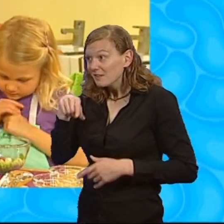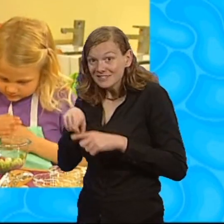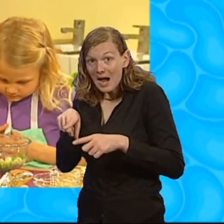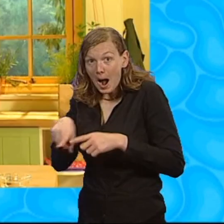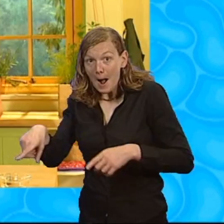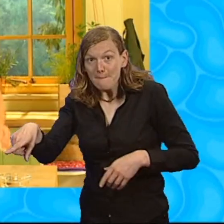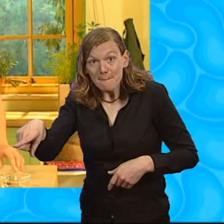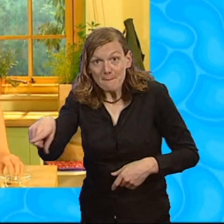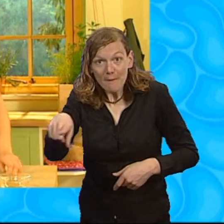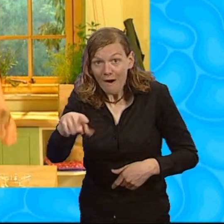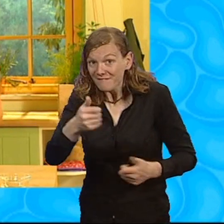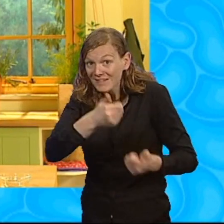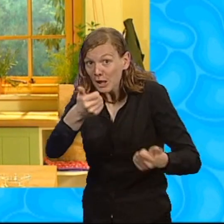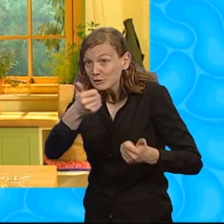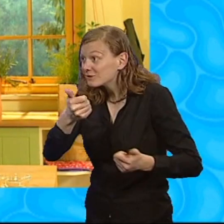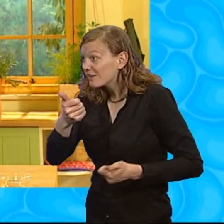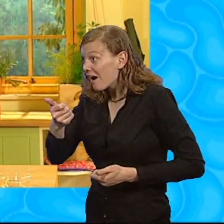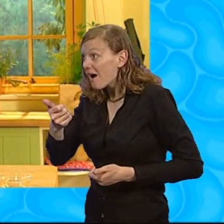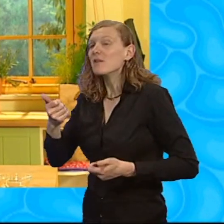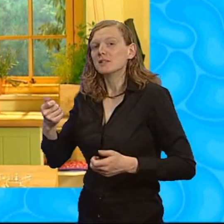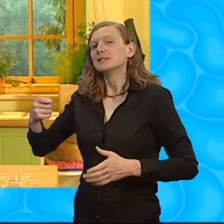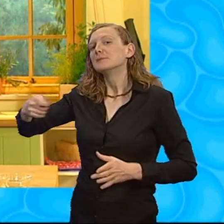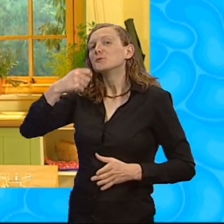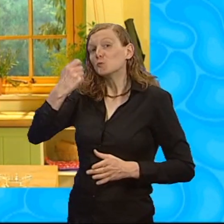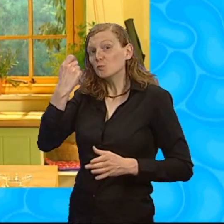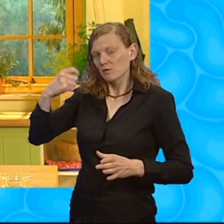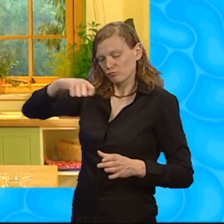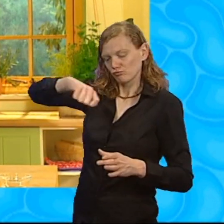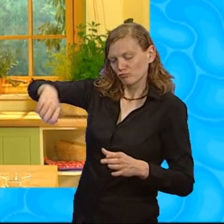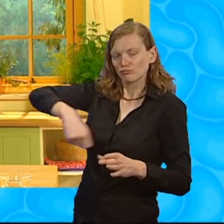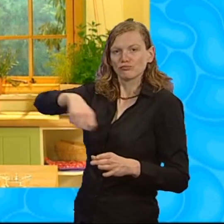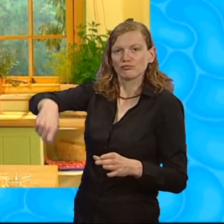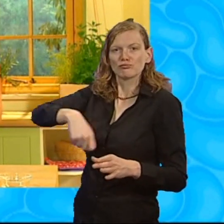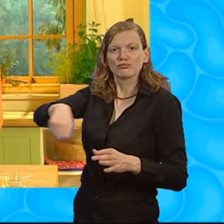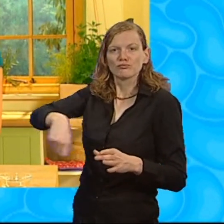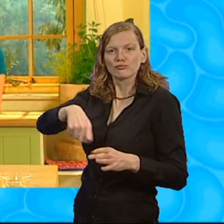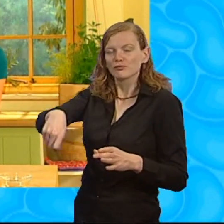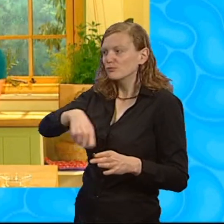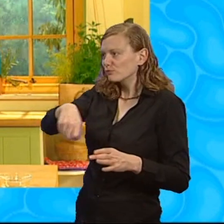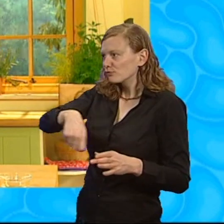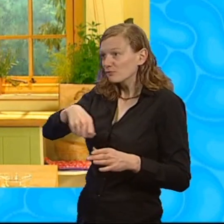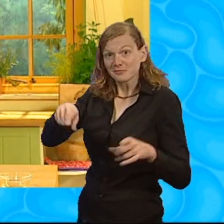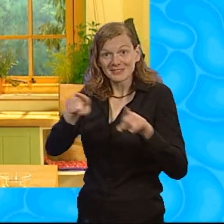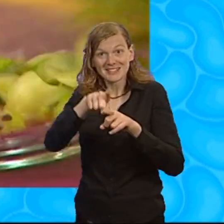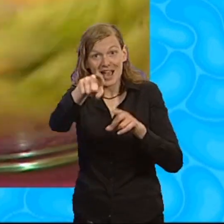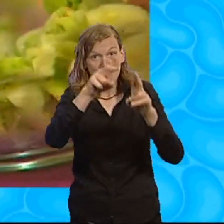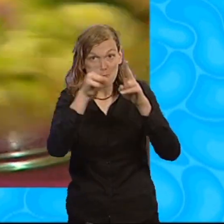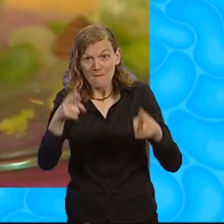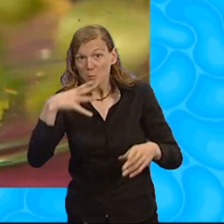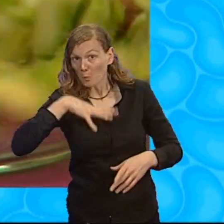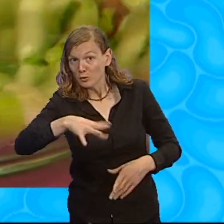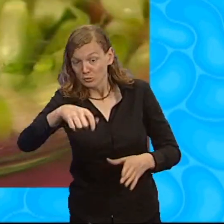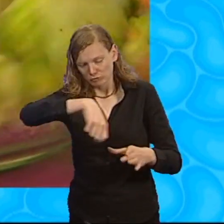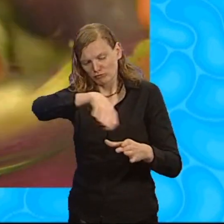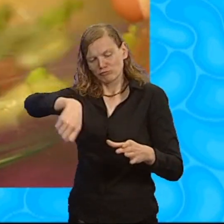And once you've done that, we're going to stir it round the bowl with our spoons. And you can pretend to stir at home, too, if you want. Give it a good stir.